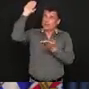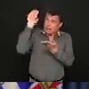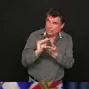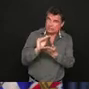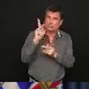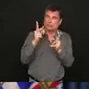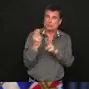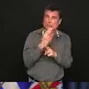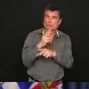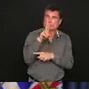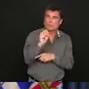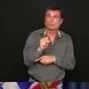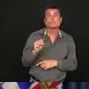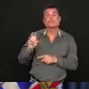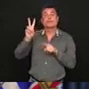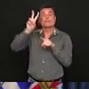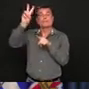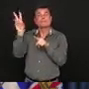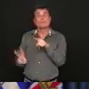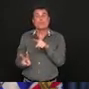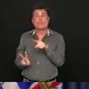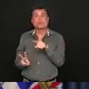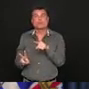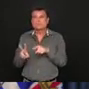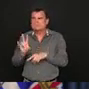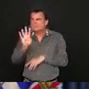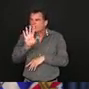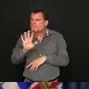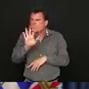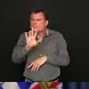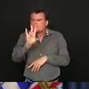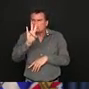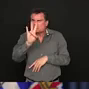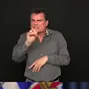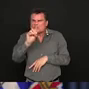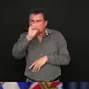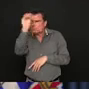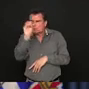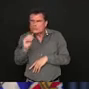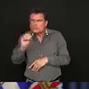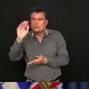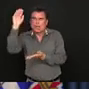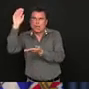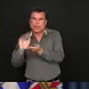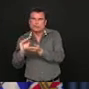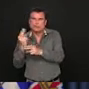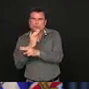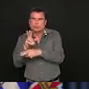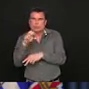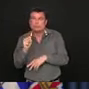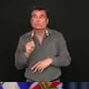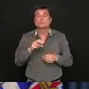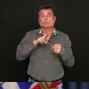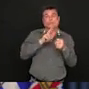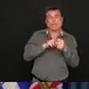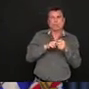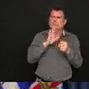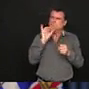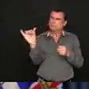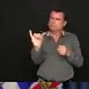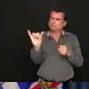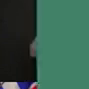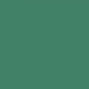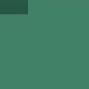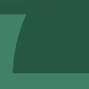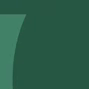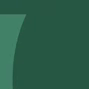Nanaimo and Kelowna, Prince George and other BC transit communities. And a 91% reduction in passengers